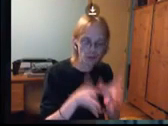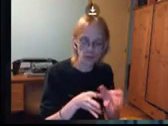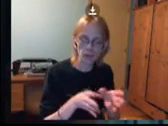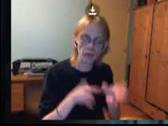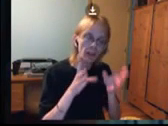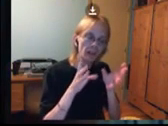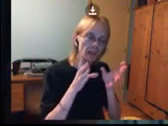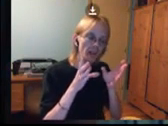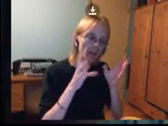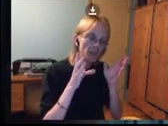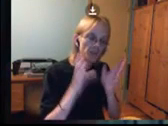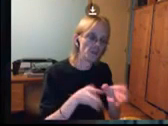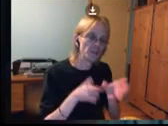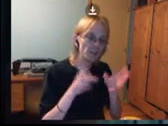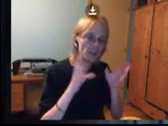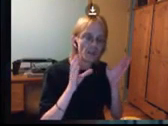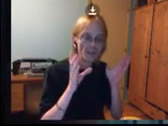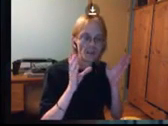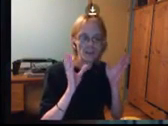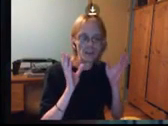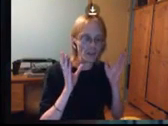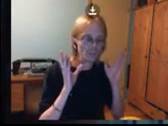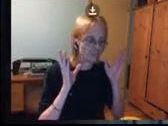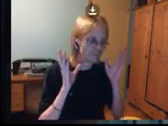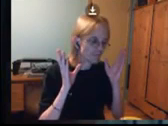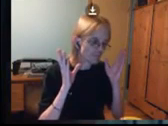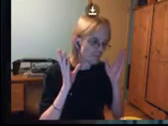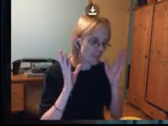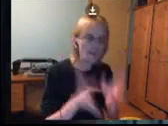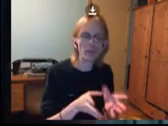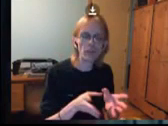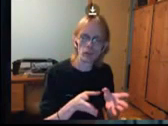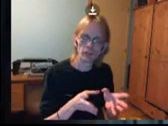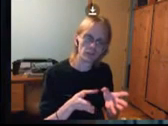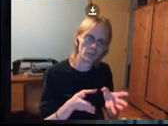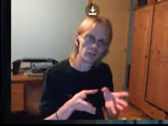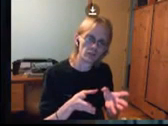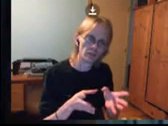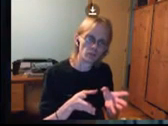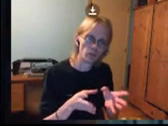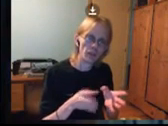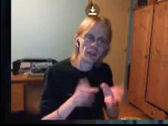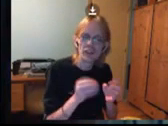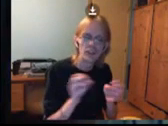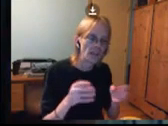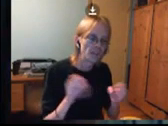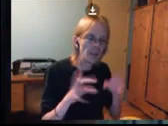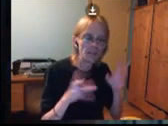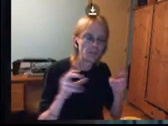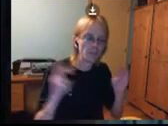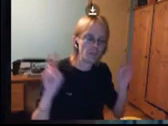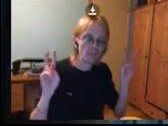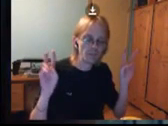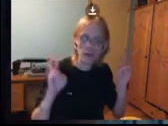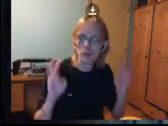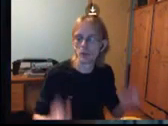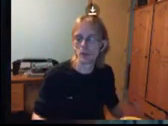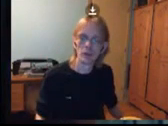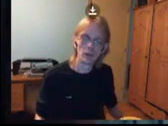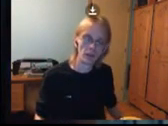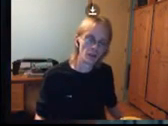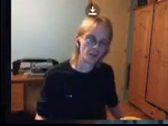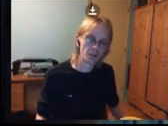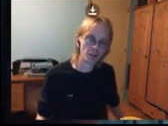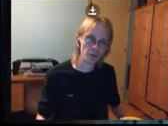something cheaper that can service everyone where they just have to have minimal